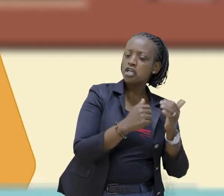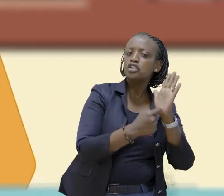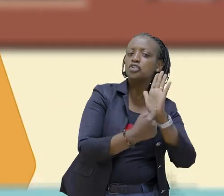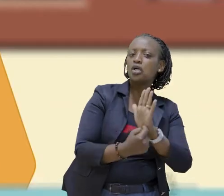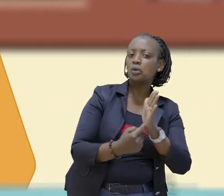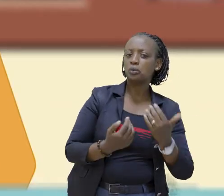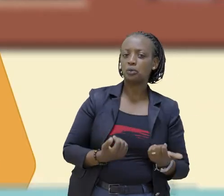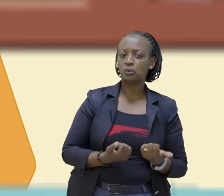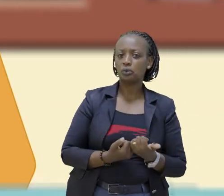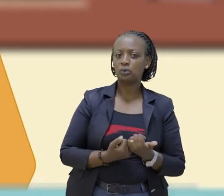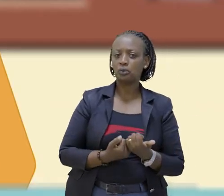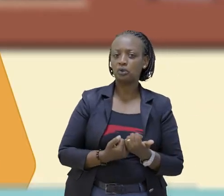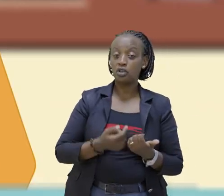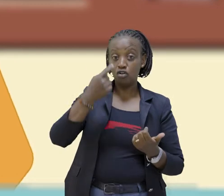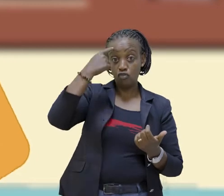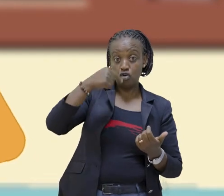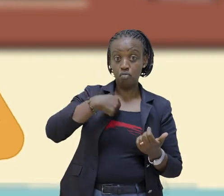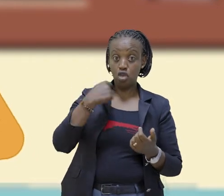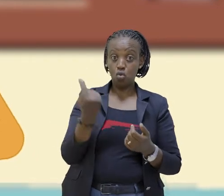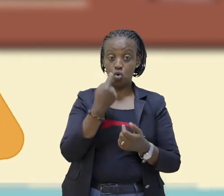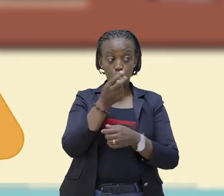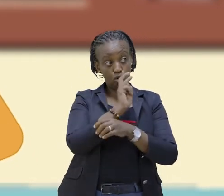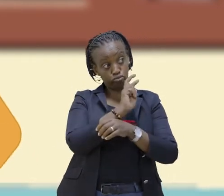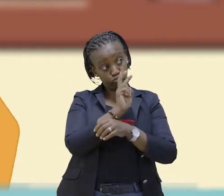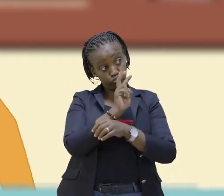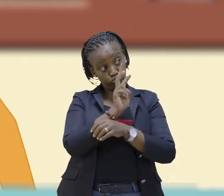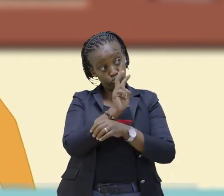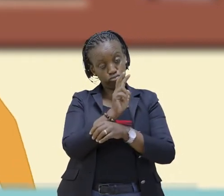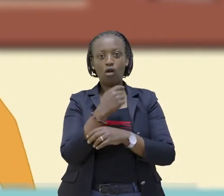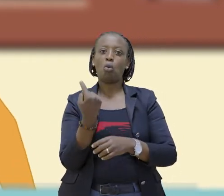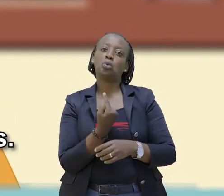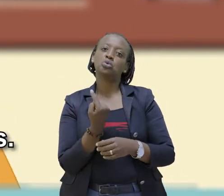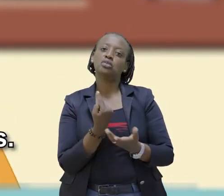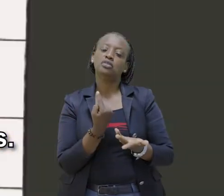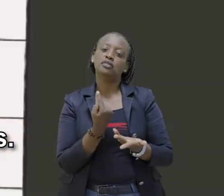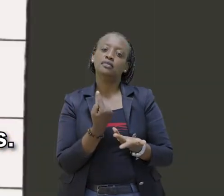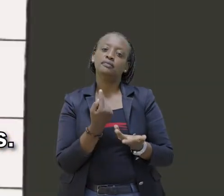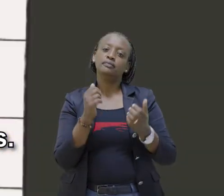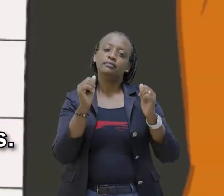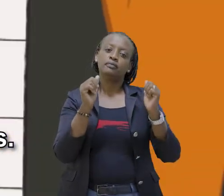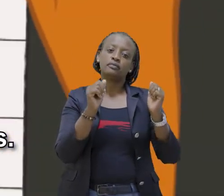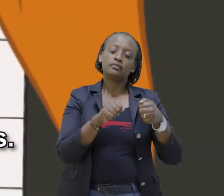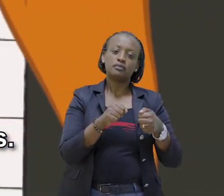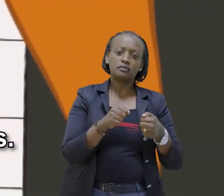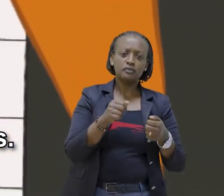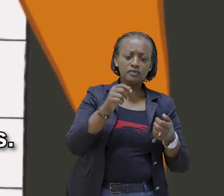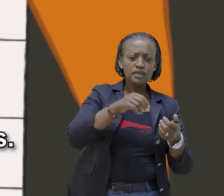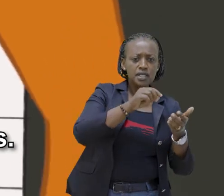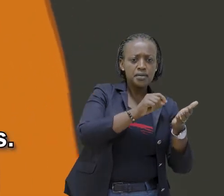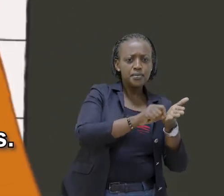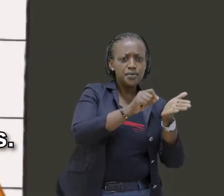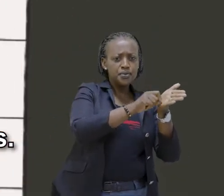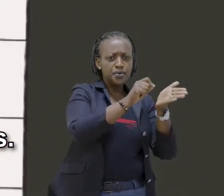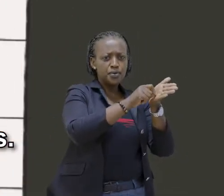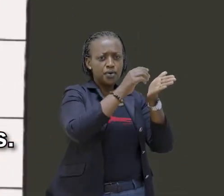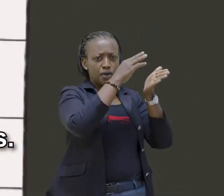alright, show us But for me, I will just watch We will write our scores